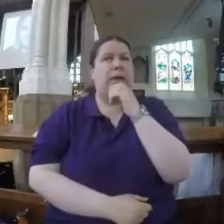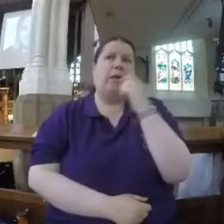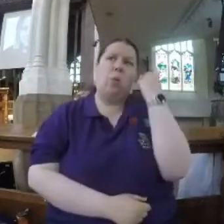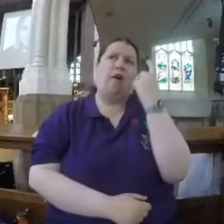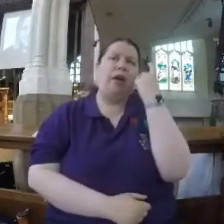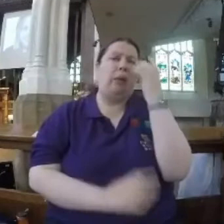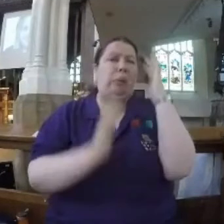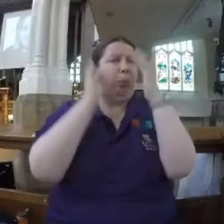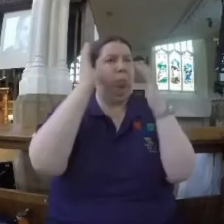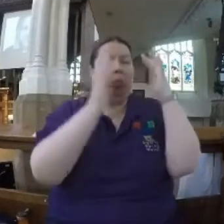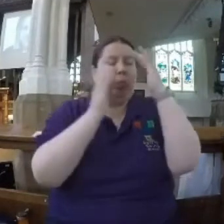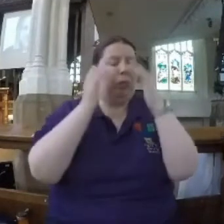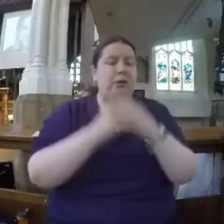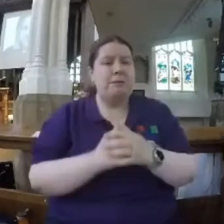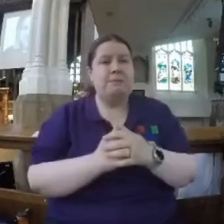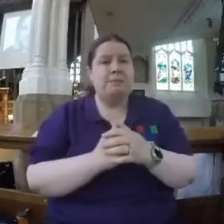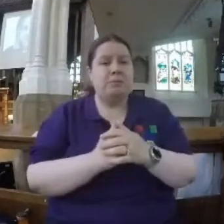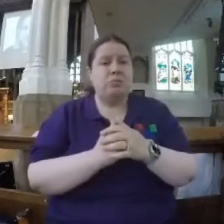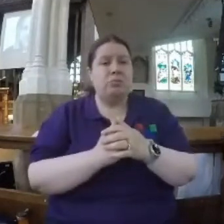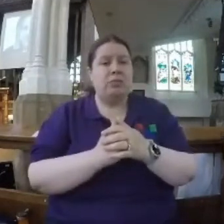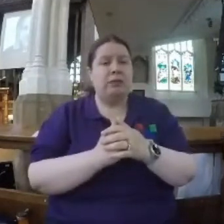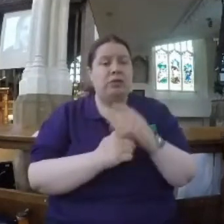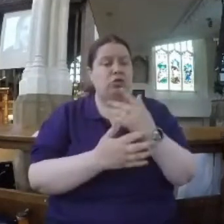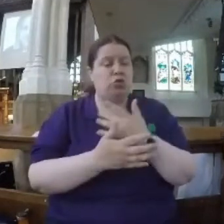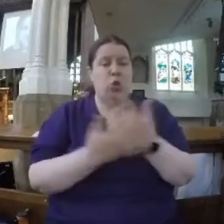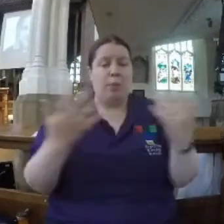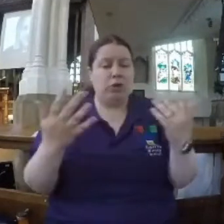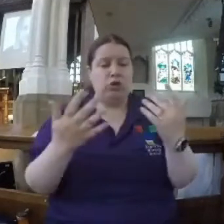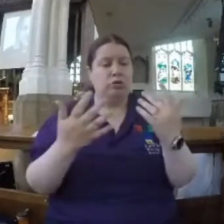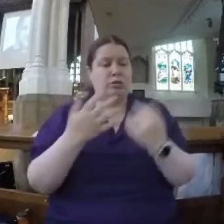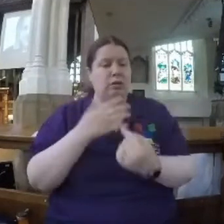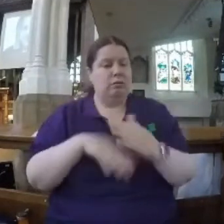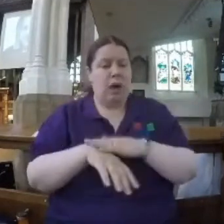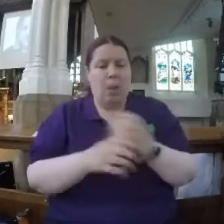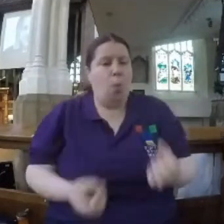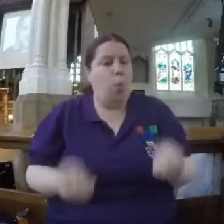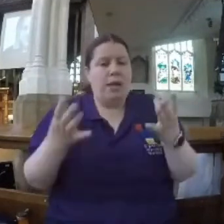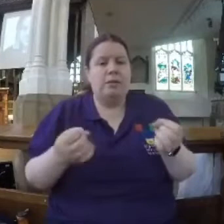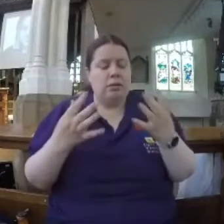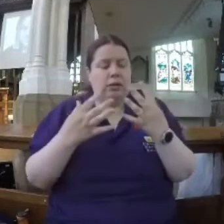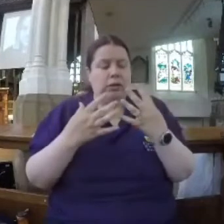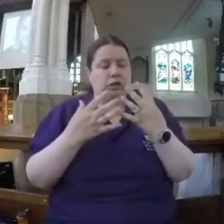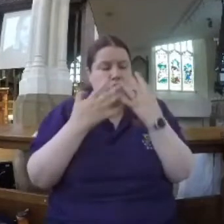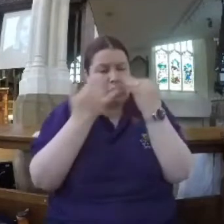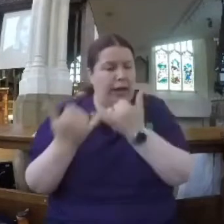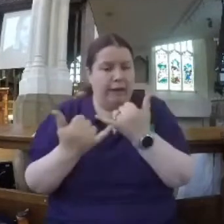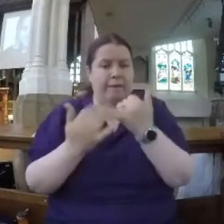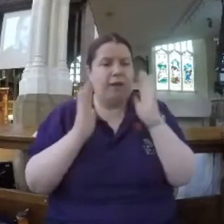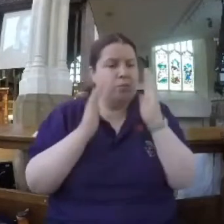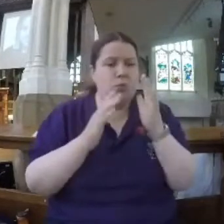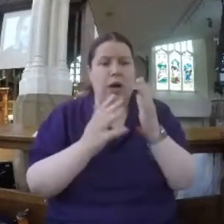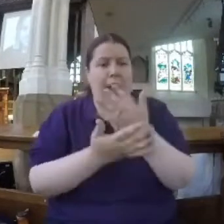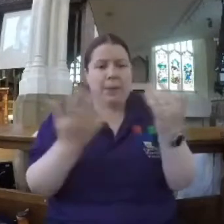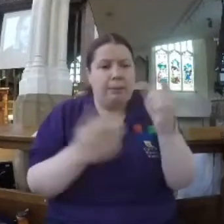lives watching ourselves. How many likes have we got on our latest Facebook post? How many hits on our